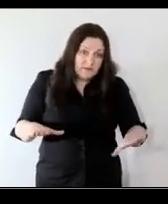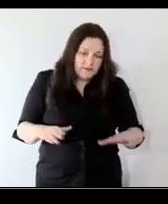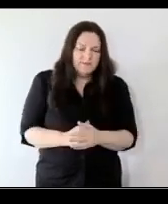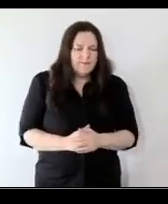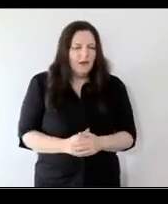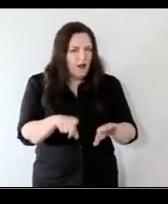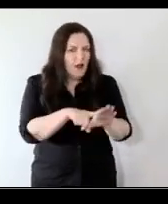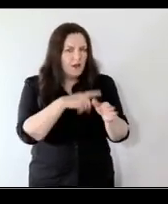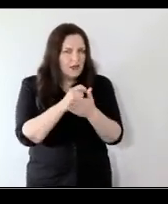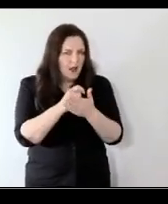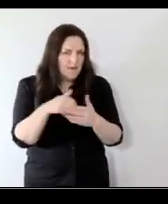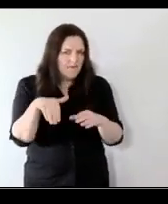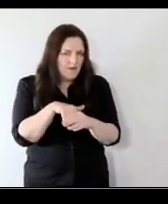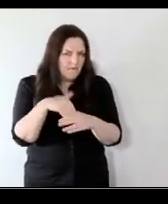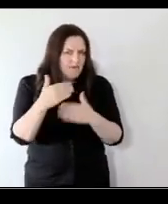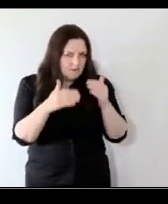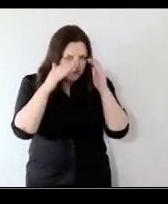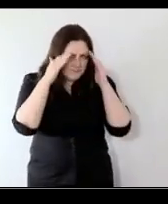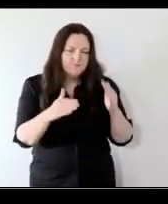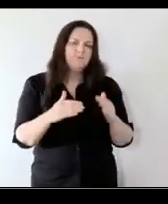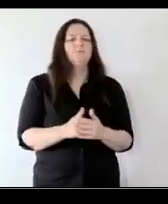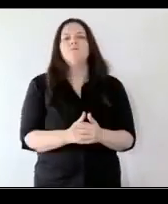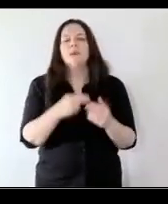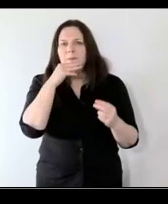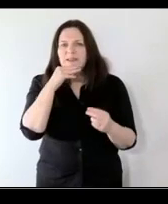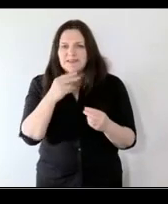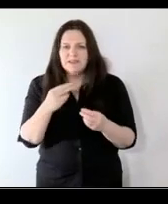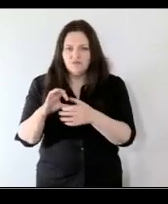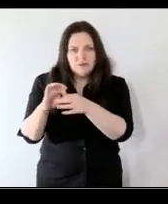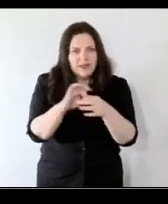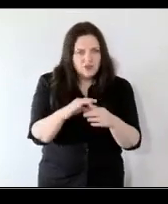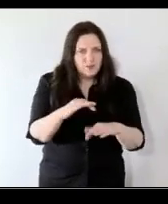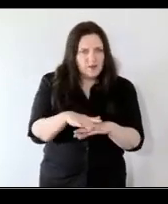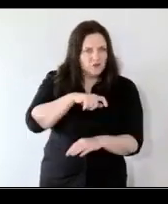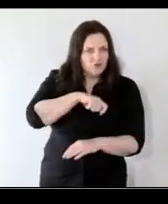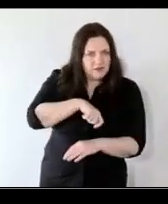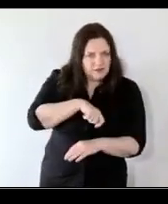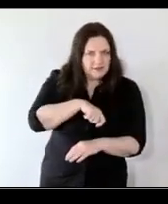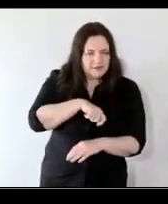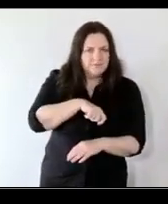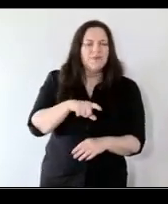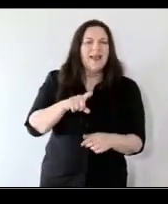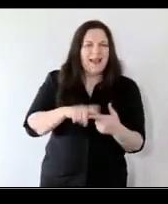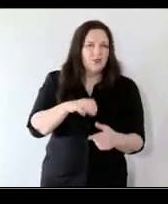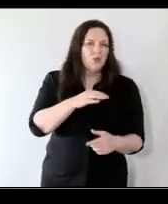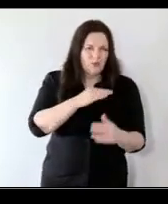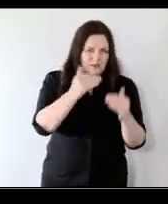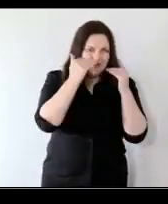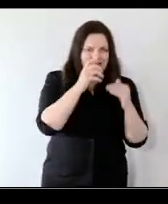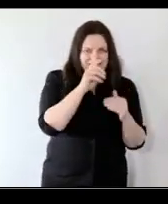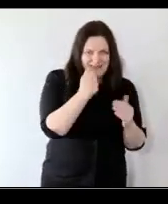quite a long time and it it requires relationships of trust and it requires good data